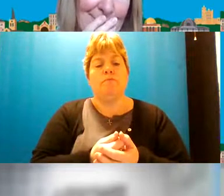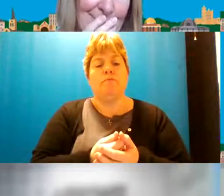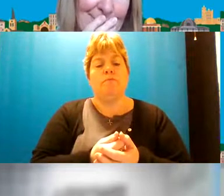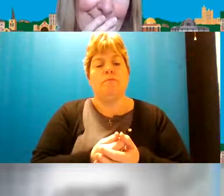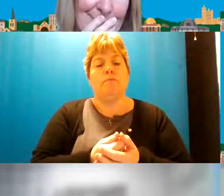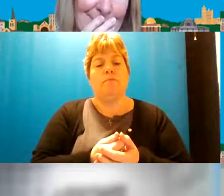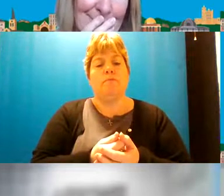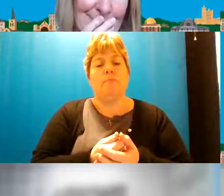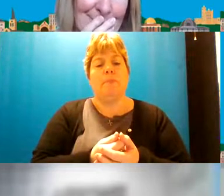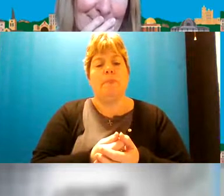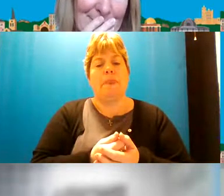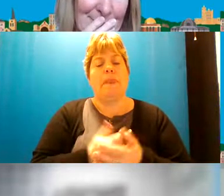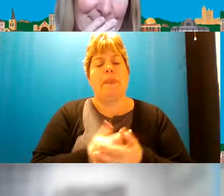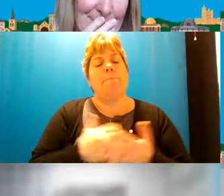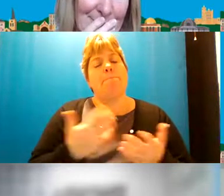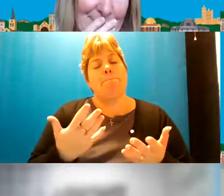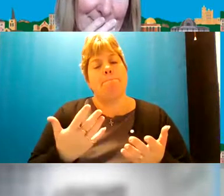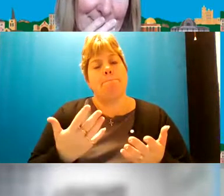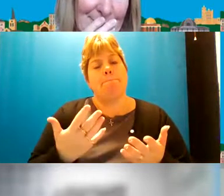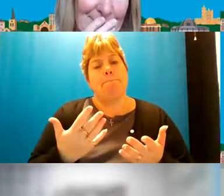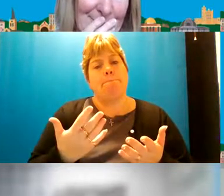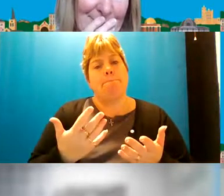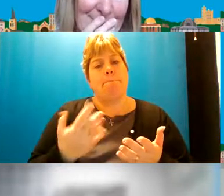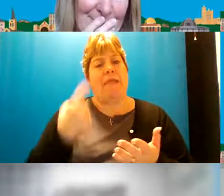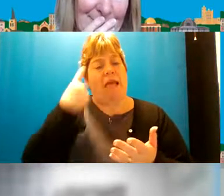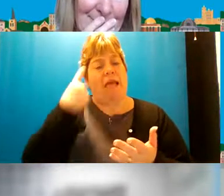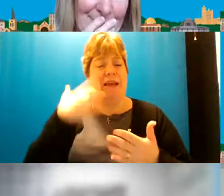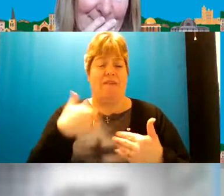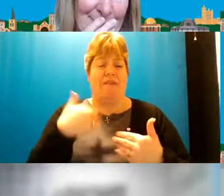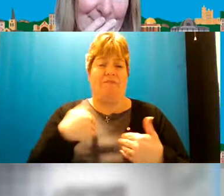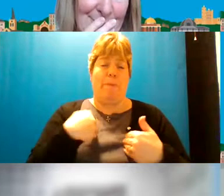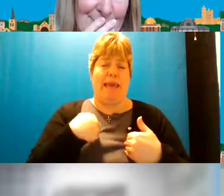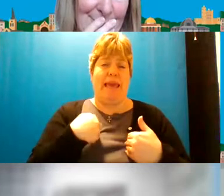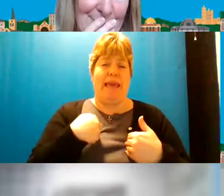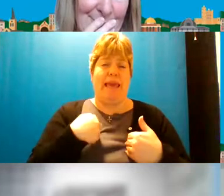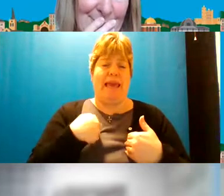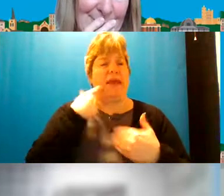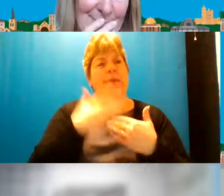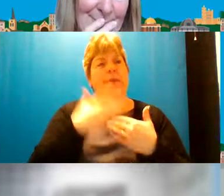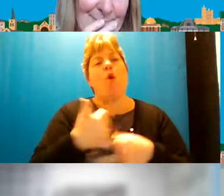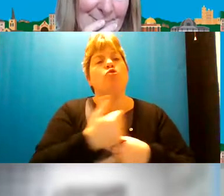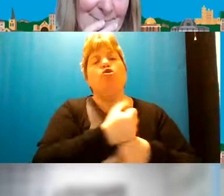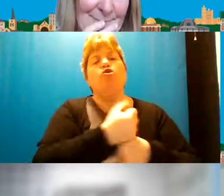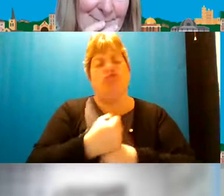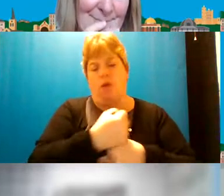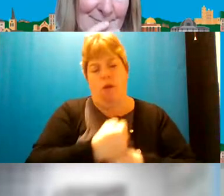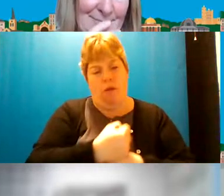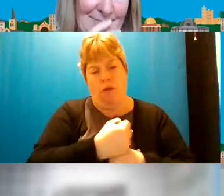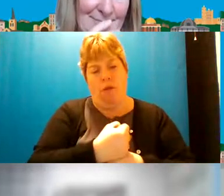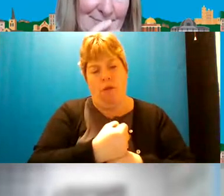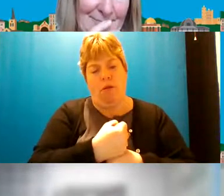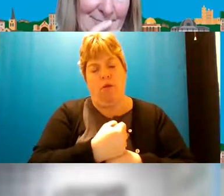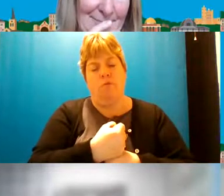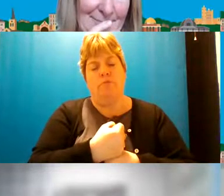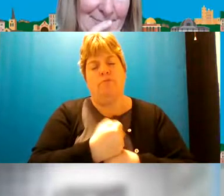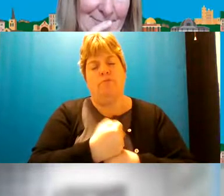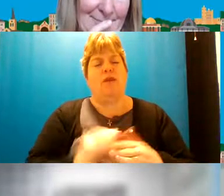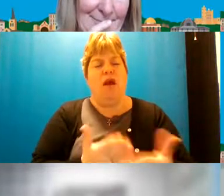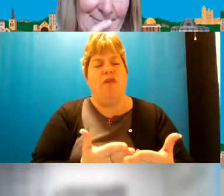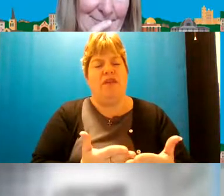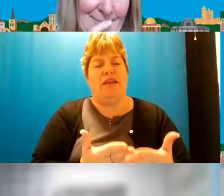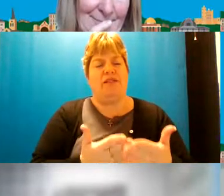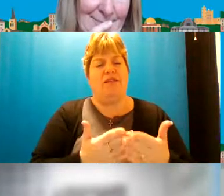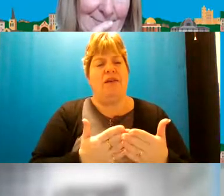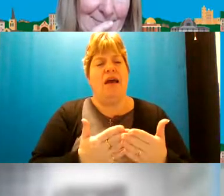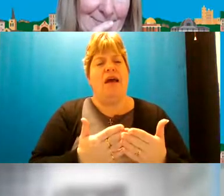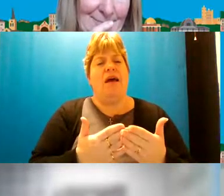but i think for me it's probably more of a general um service i mean that